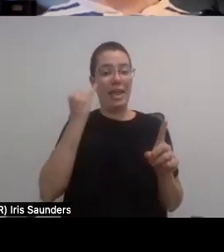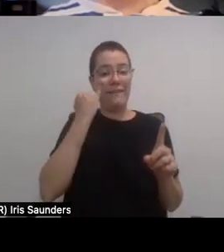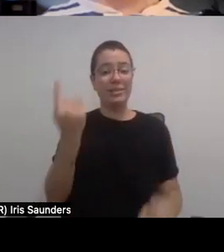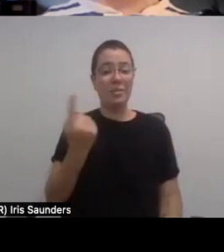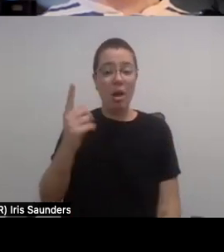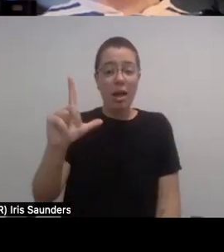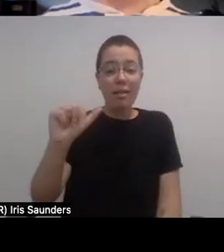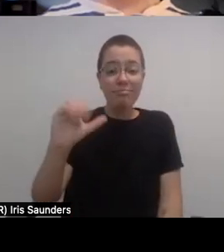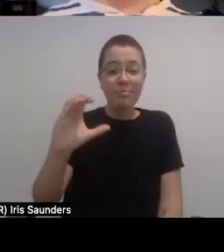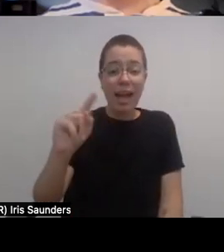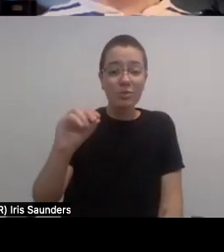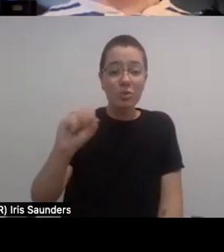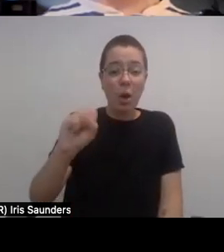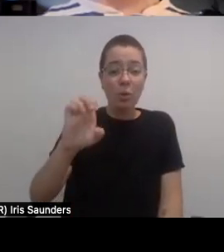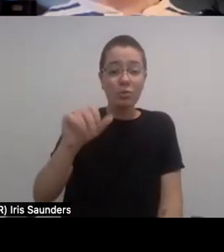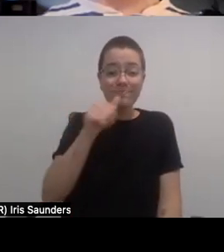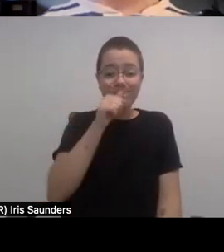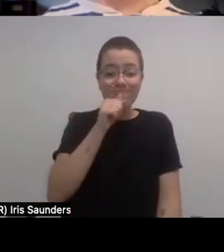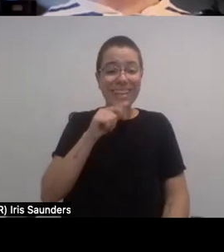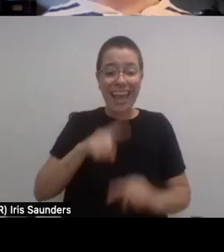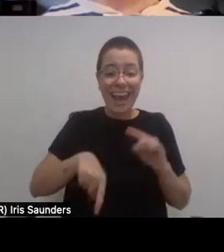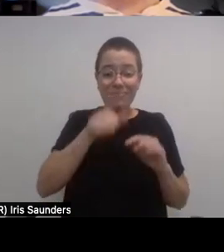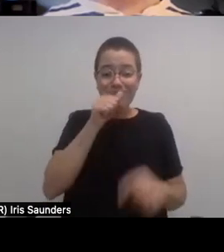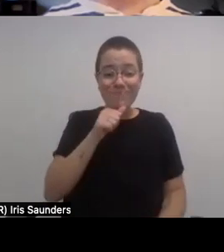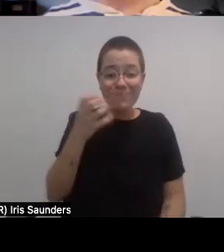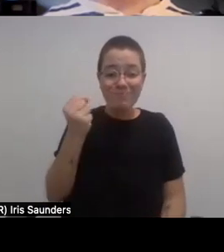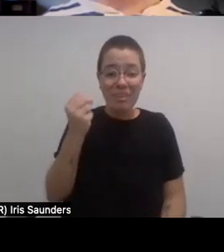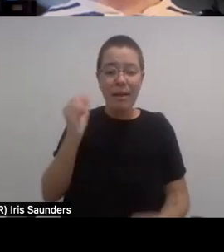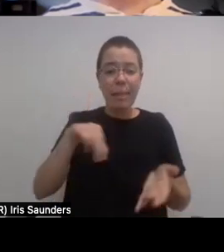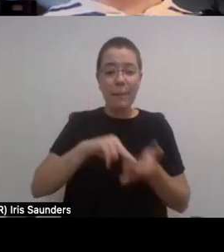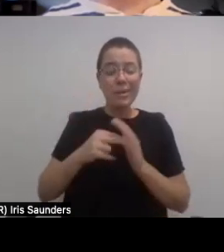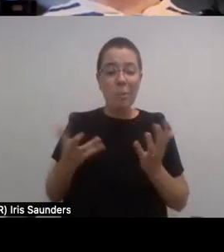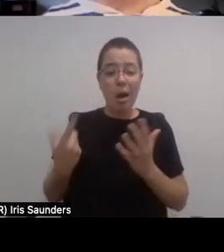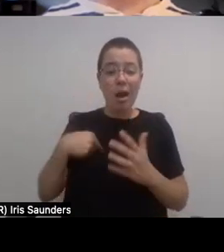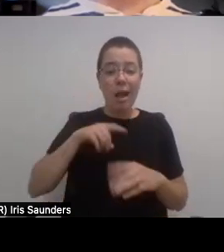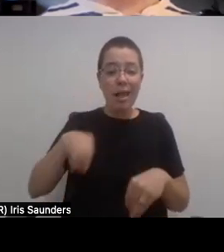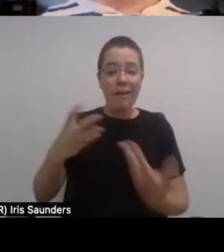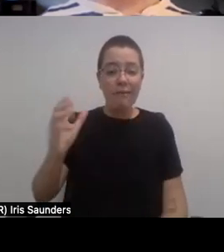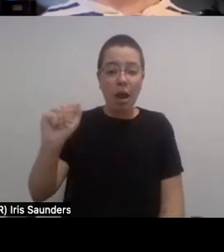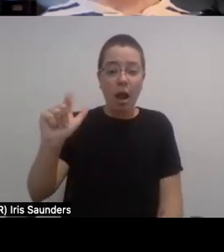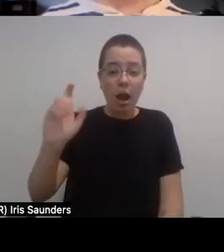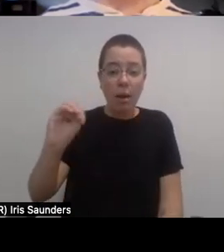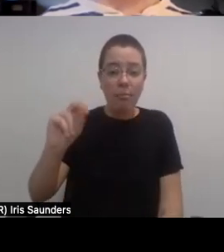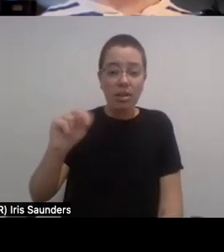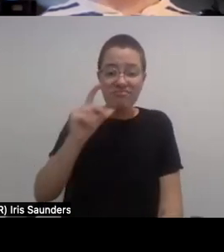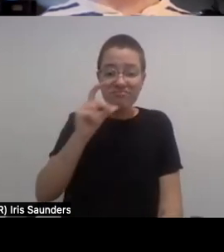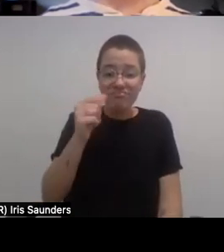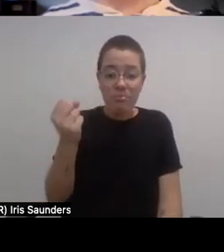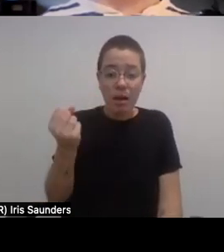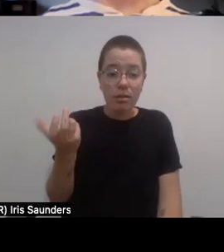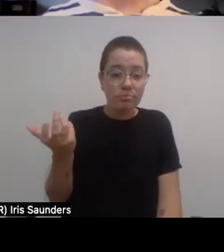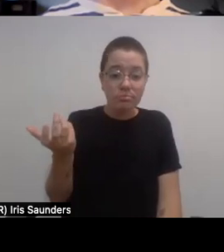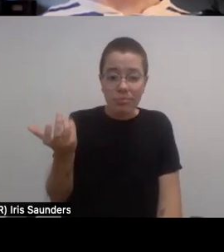intolerant, for example, right, that's an access need. If we give them some almond milk, is that a big deal? No, it's an access need.